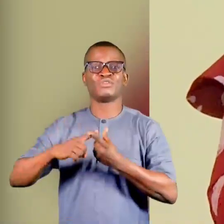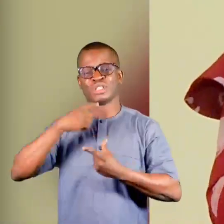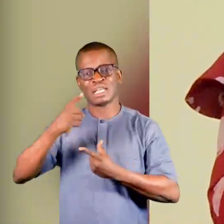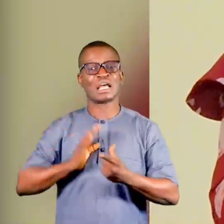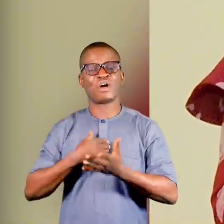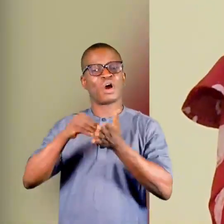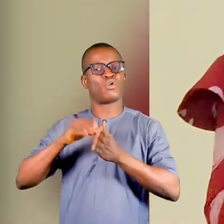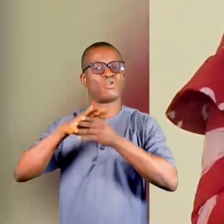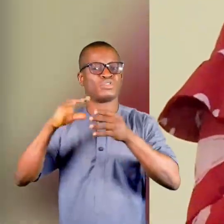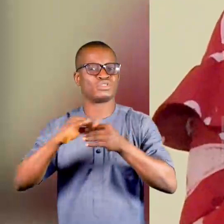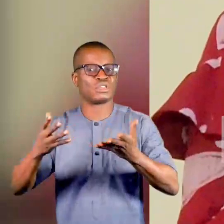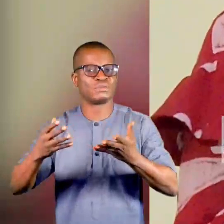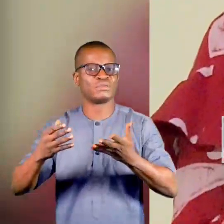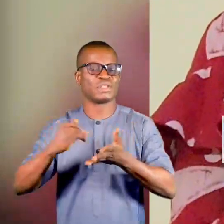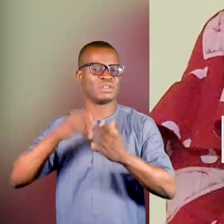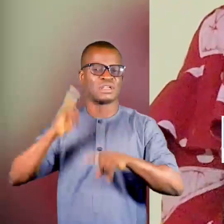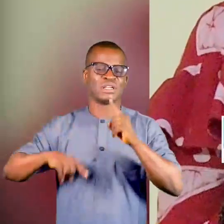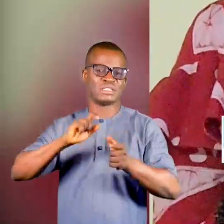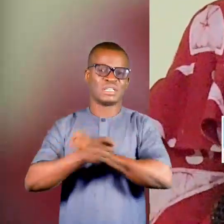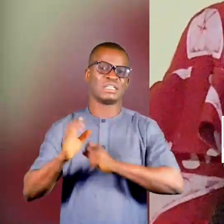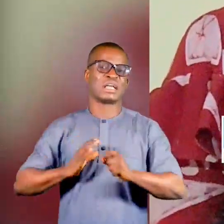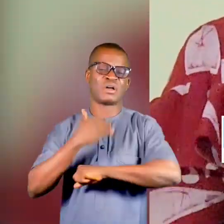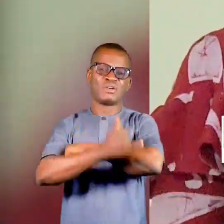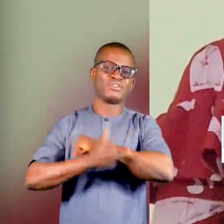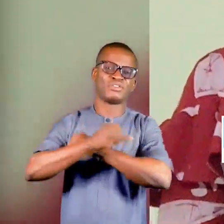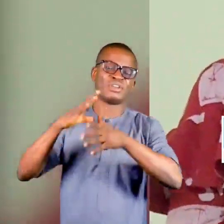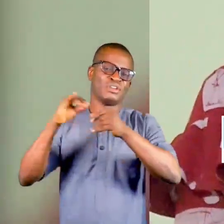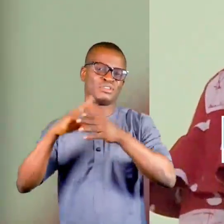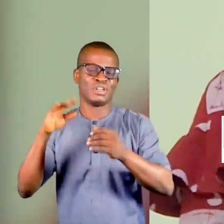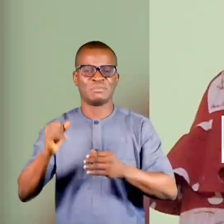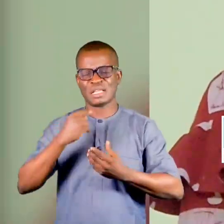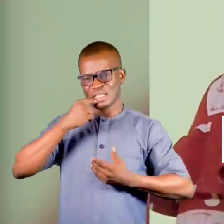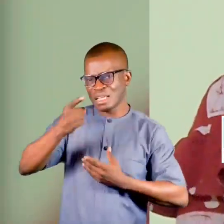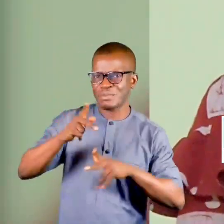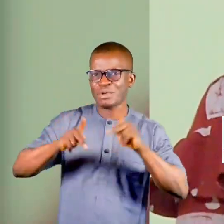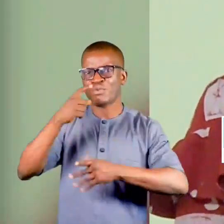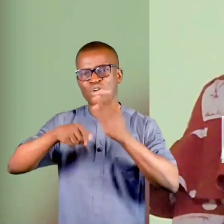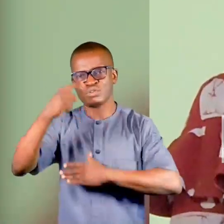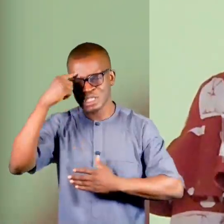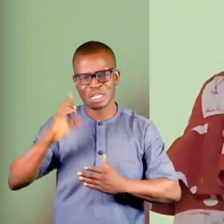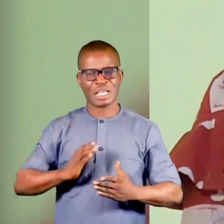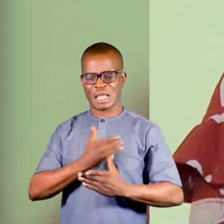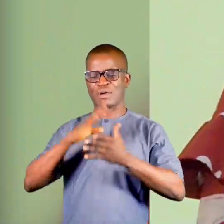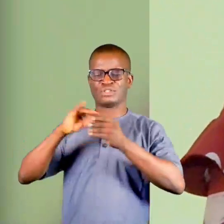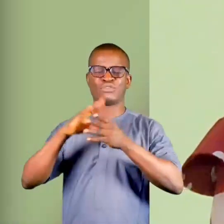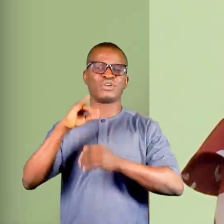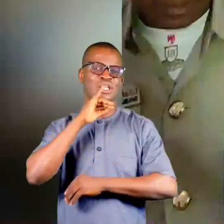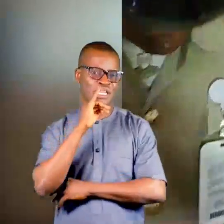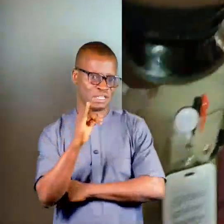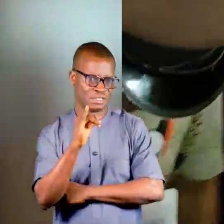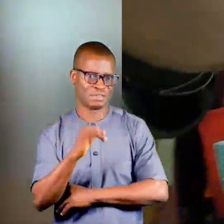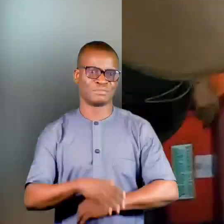giving somebody else the power to shape our country's narrative, by telling their own version of what we think our story